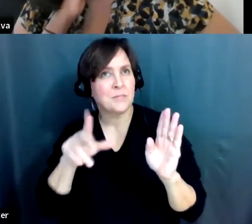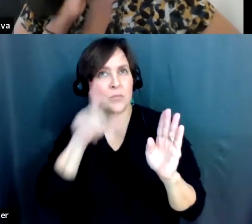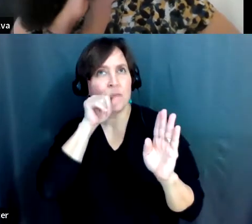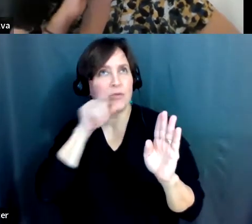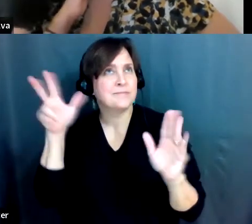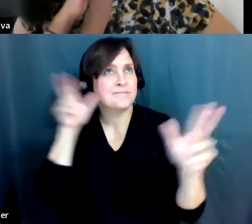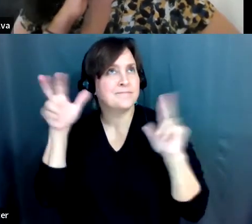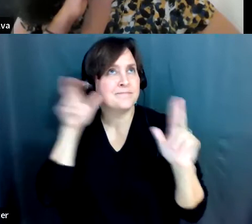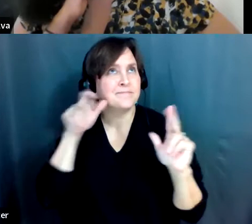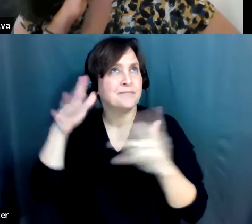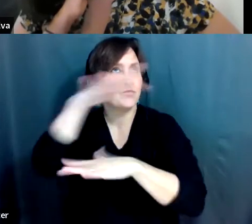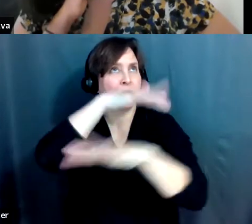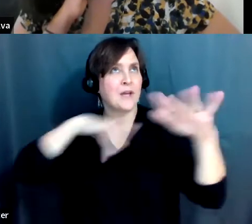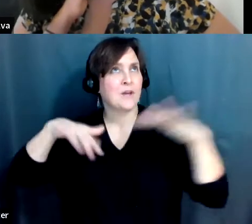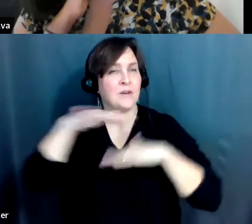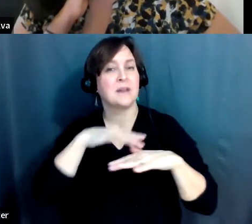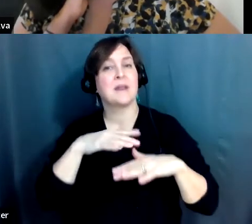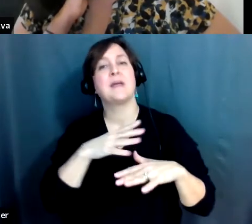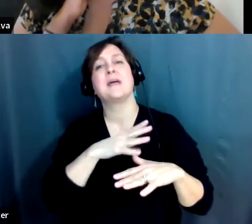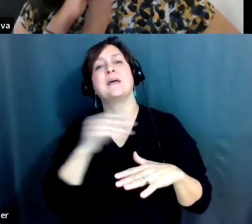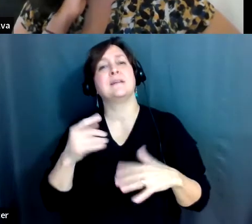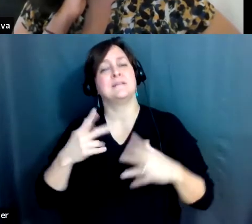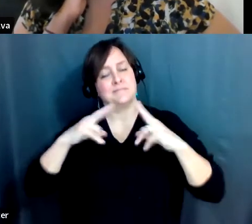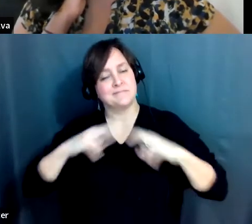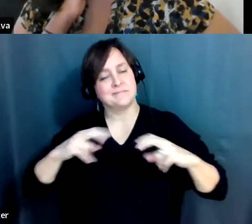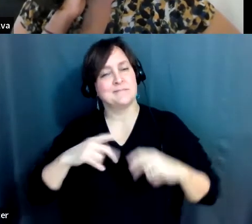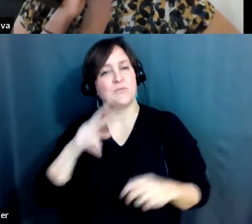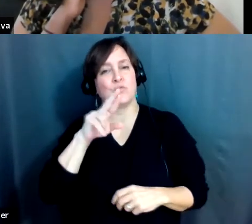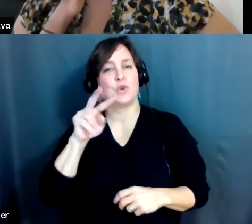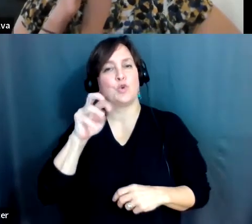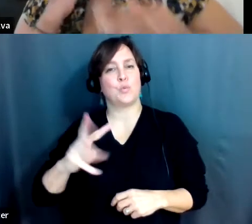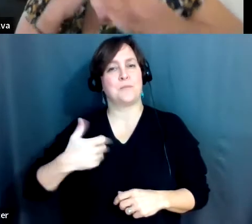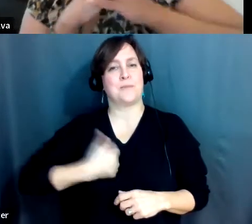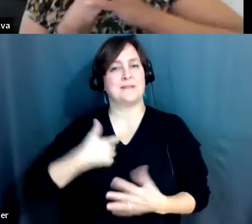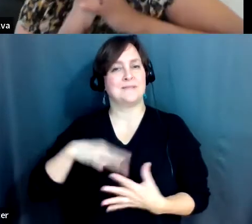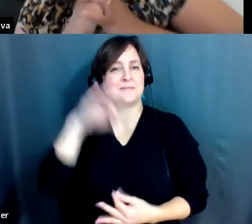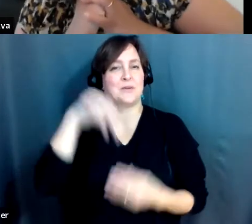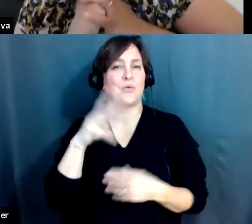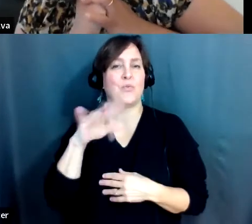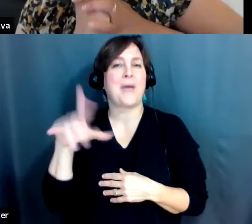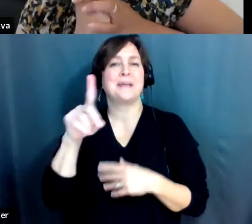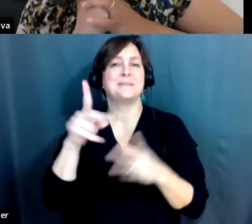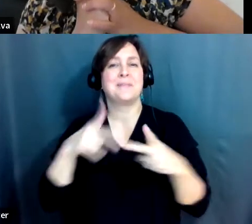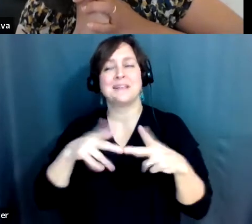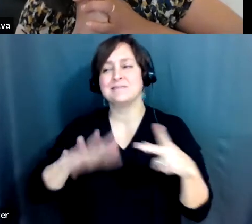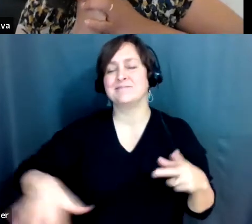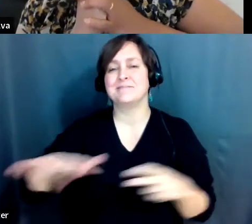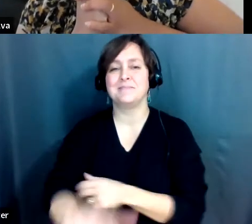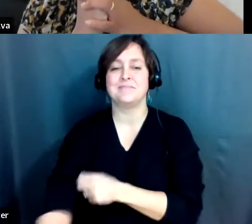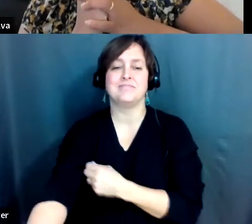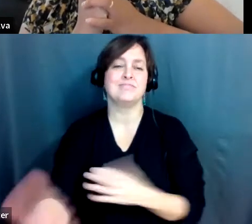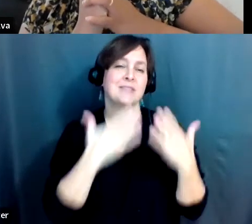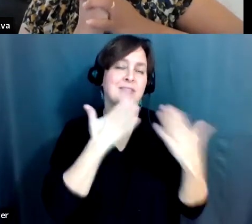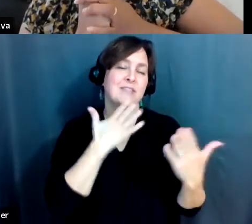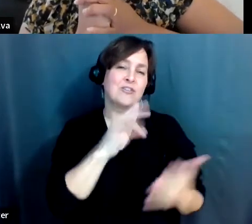around me, and to seek solace and renewal in wild places. A huge thank you to Freya McGregor and